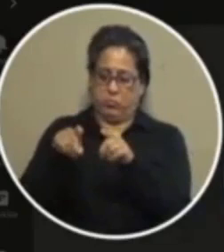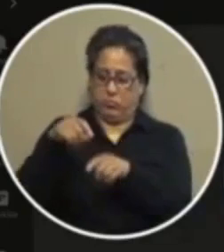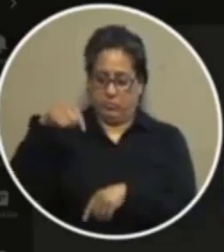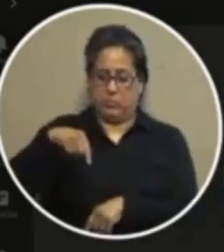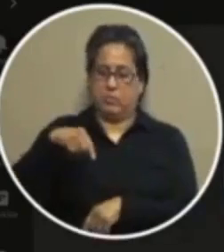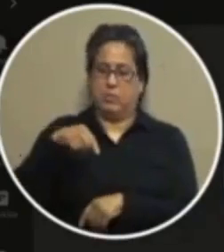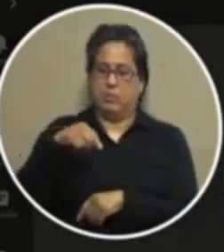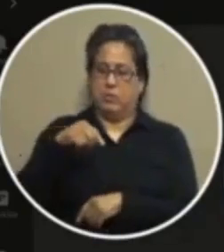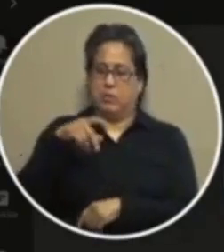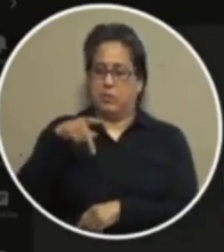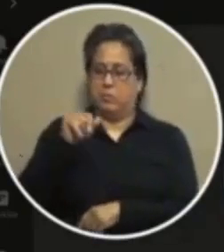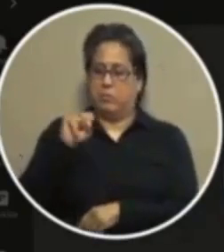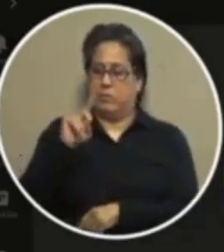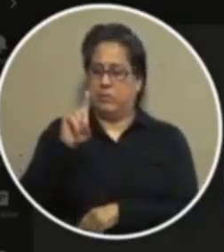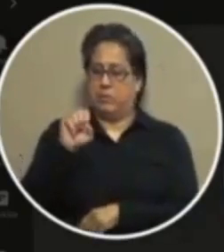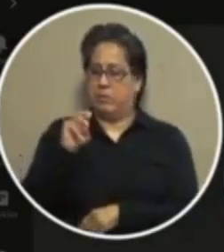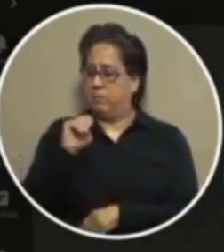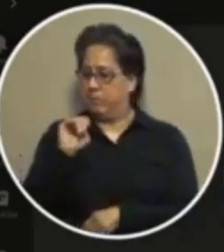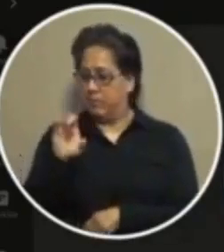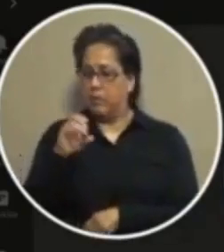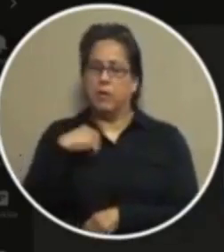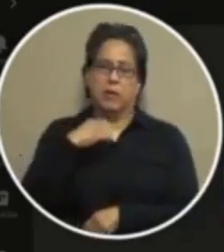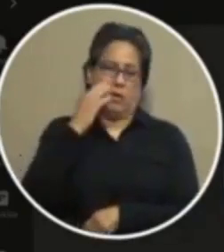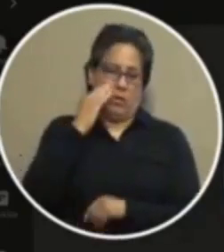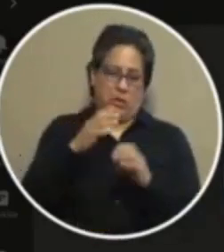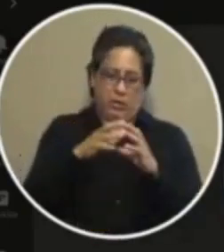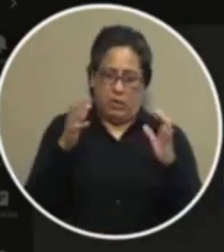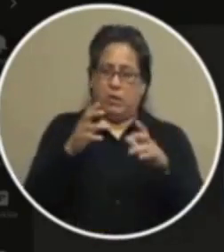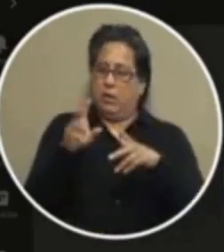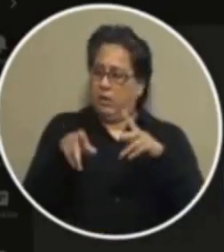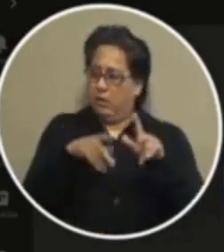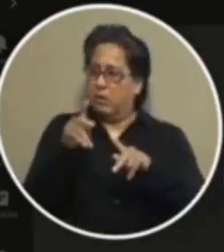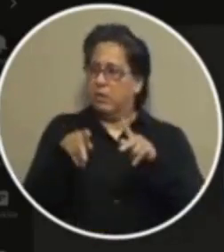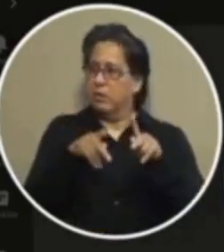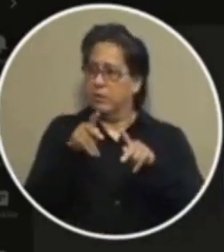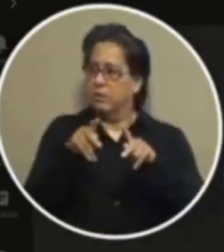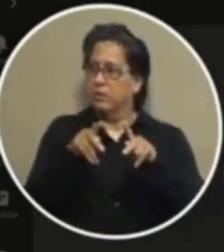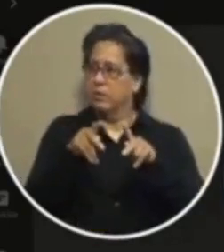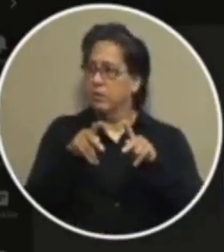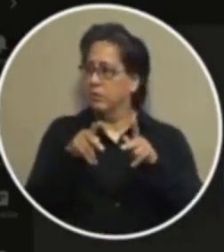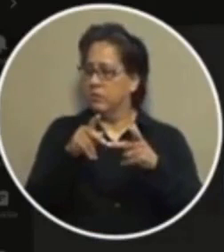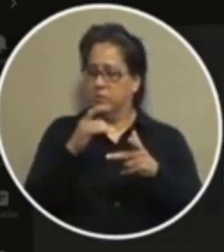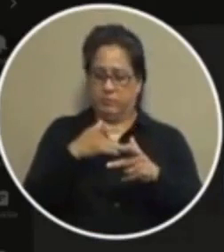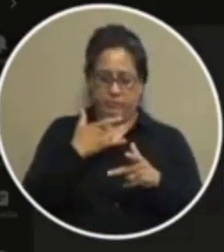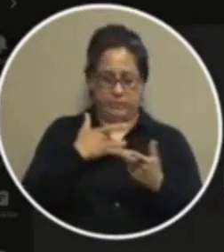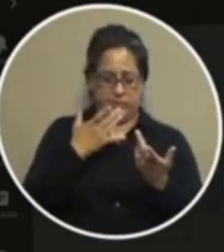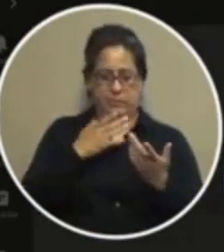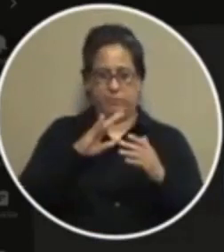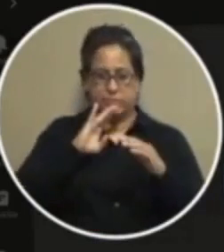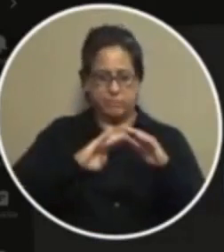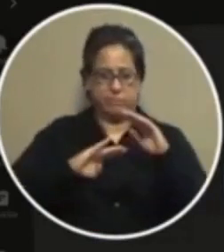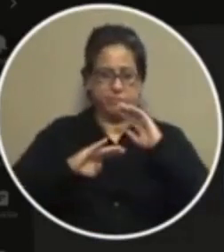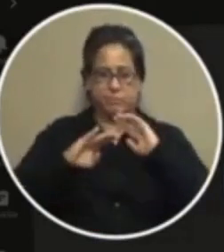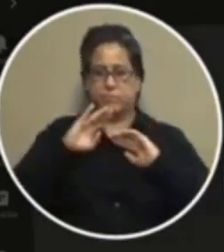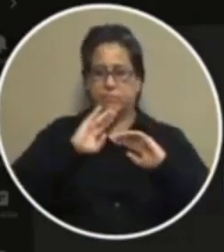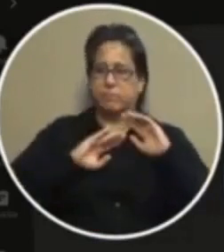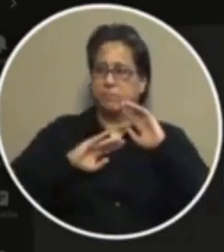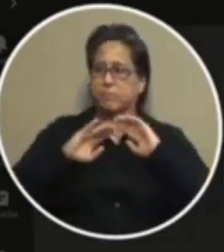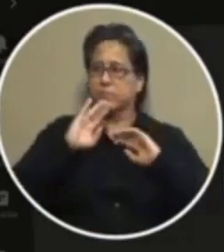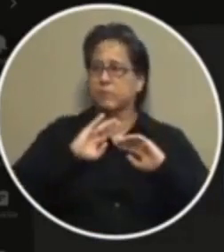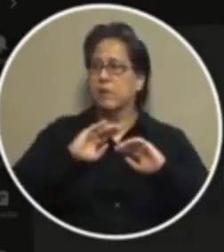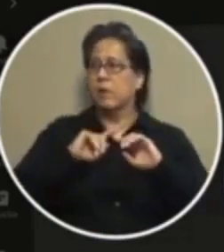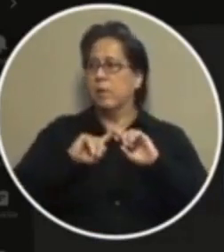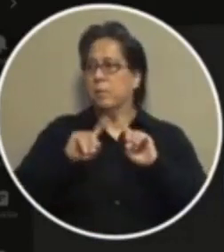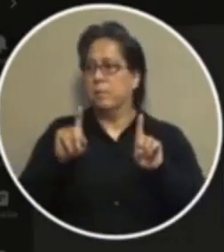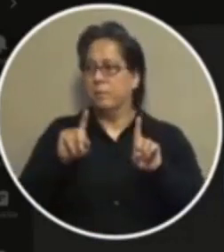i know a lot of people are very um feeling very frustrated but i think our